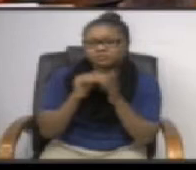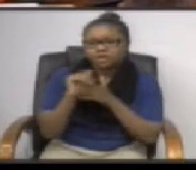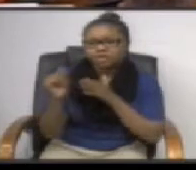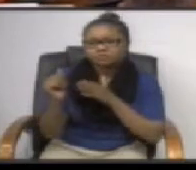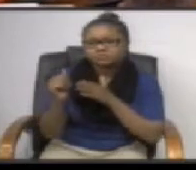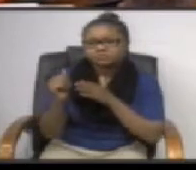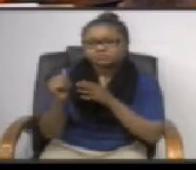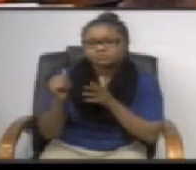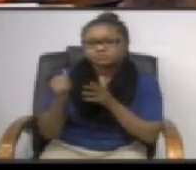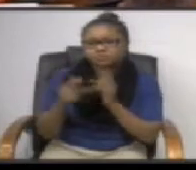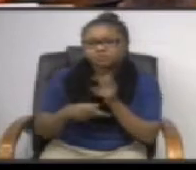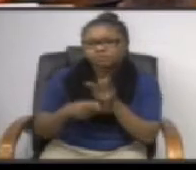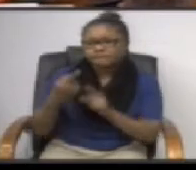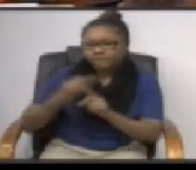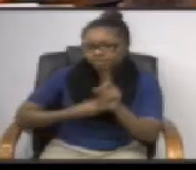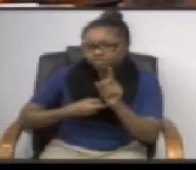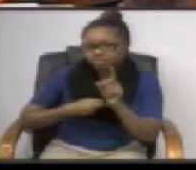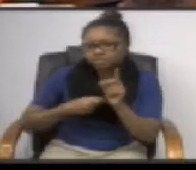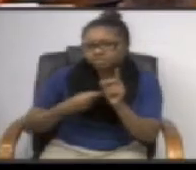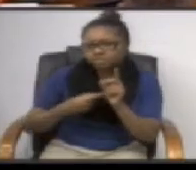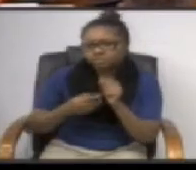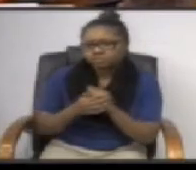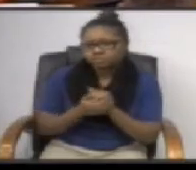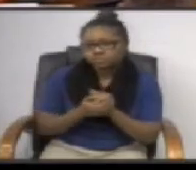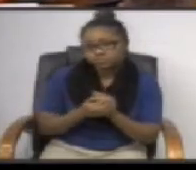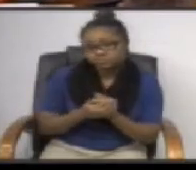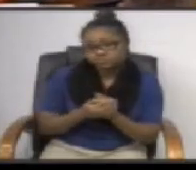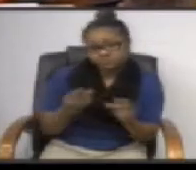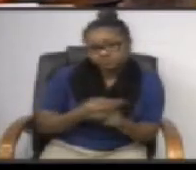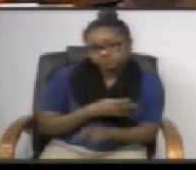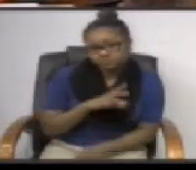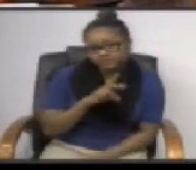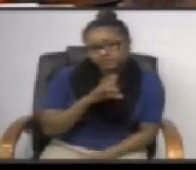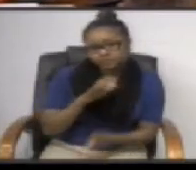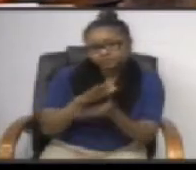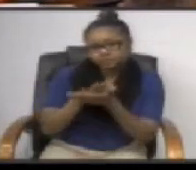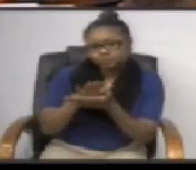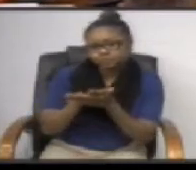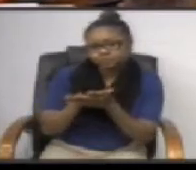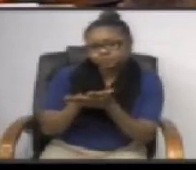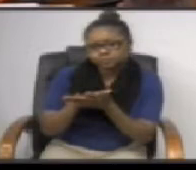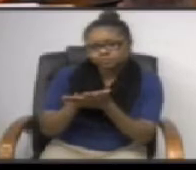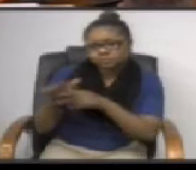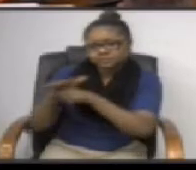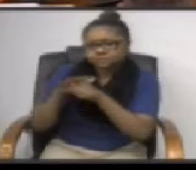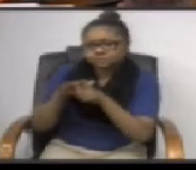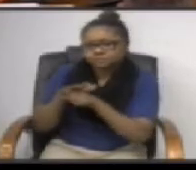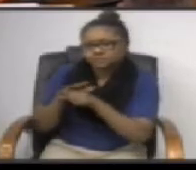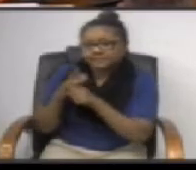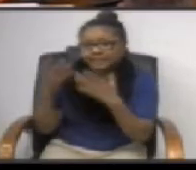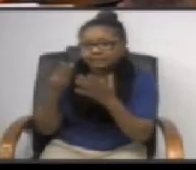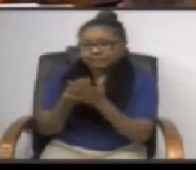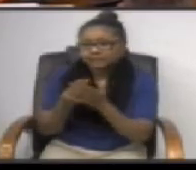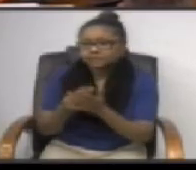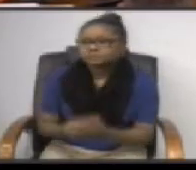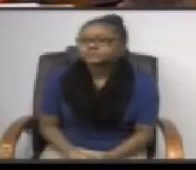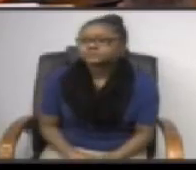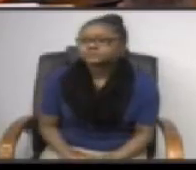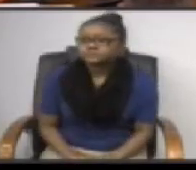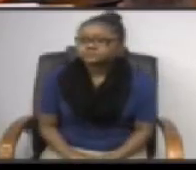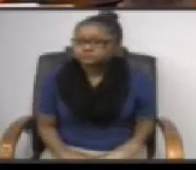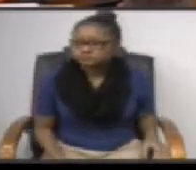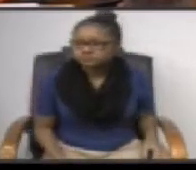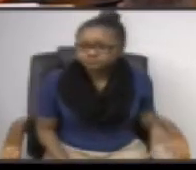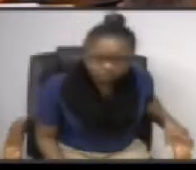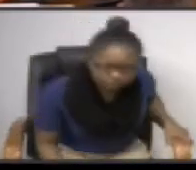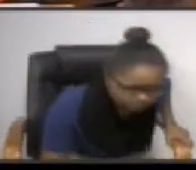but if do that times 700 and whatever you want to call them schools or sites that's a lot of money it doesn't go to